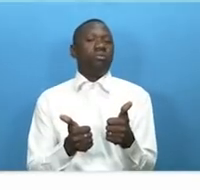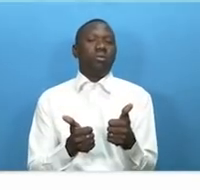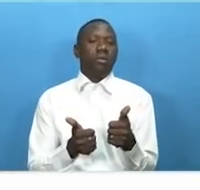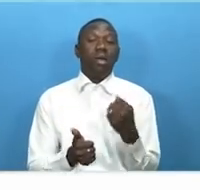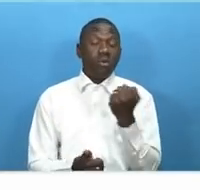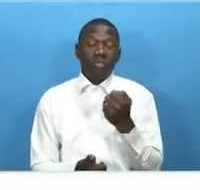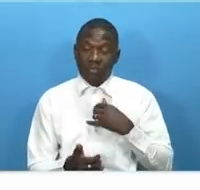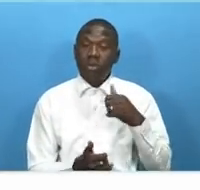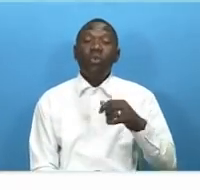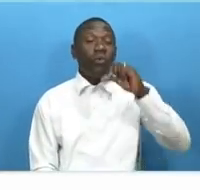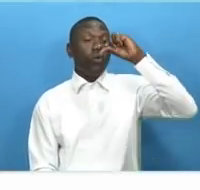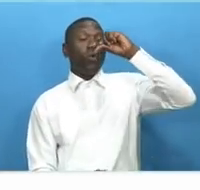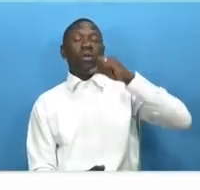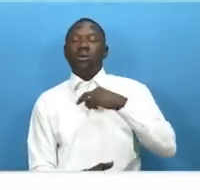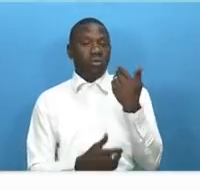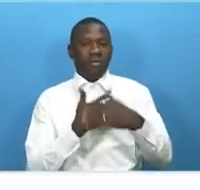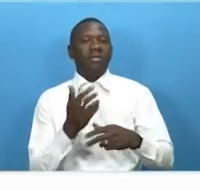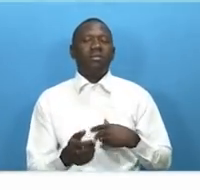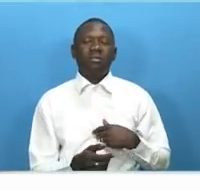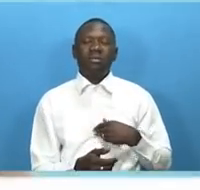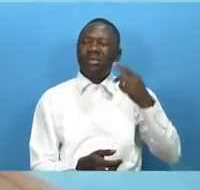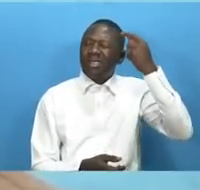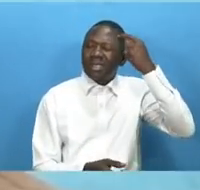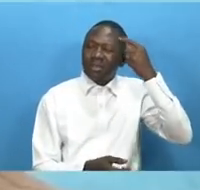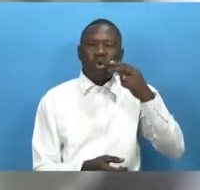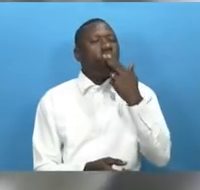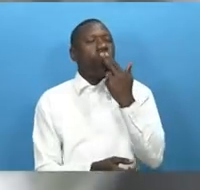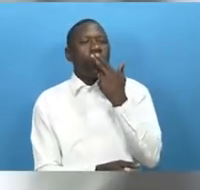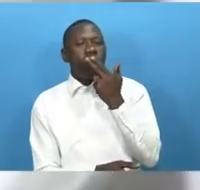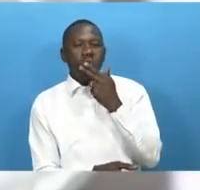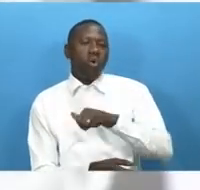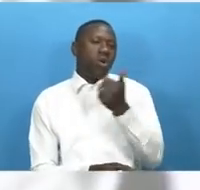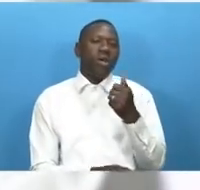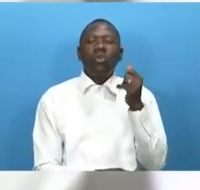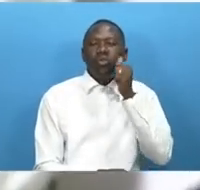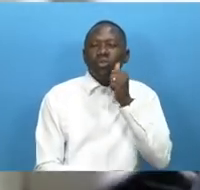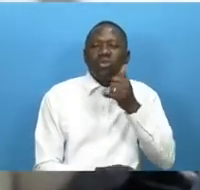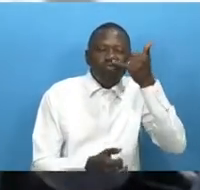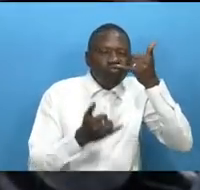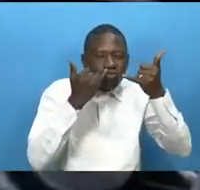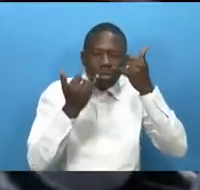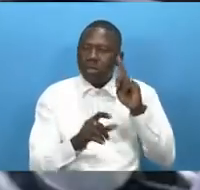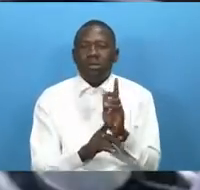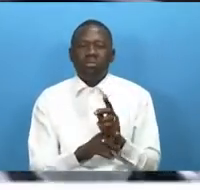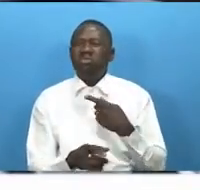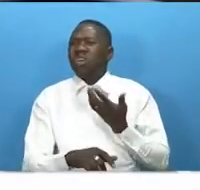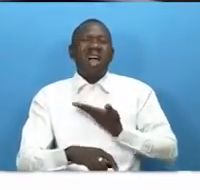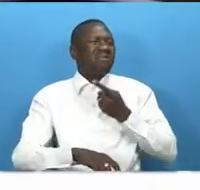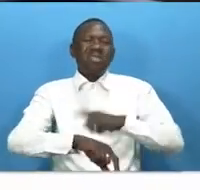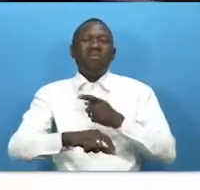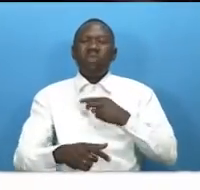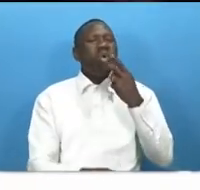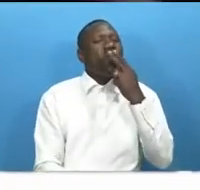because if you drink it you won't smoke cigarettes or take other drugs i don't have time for cigarettes and other stuff